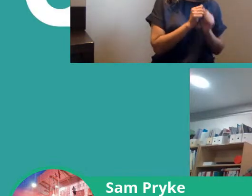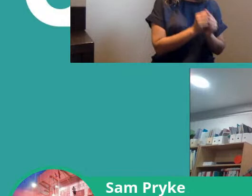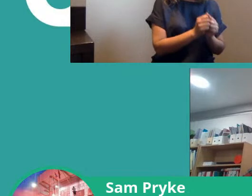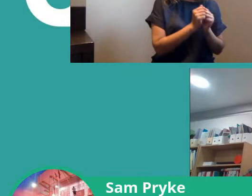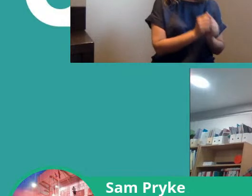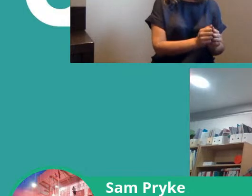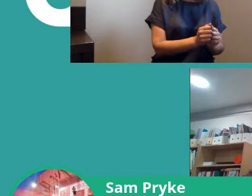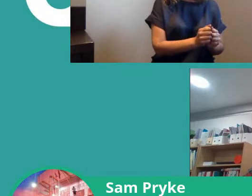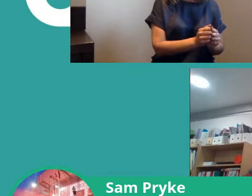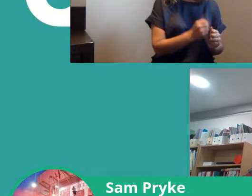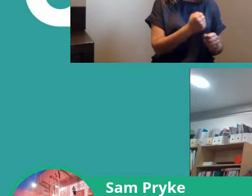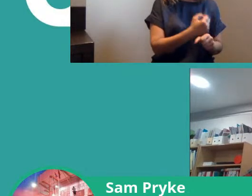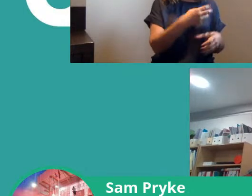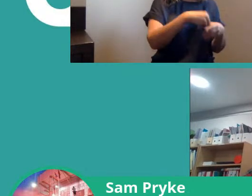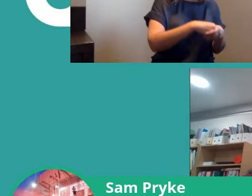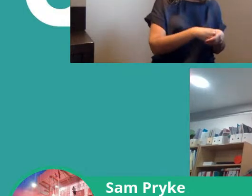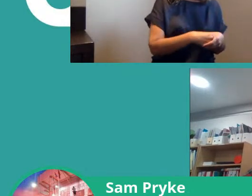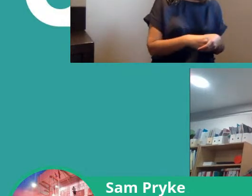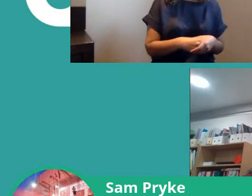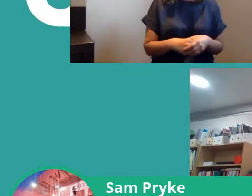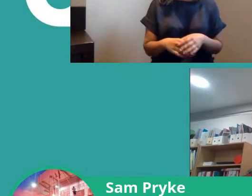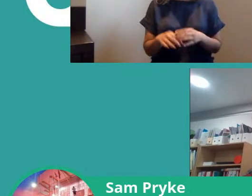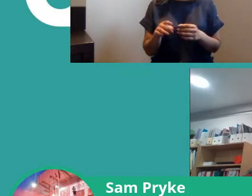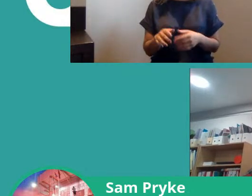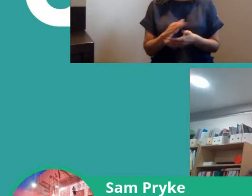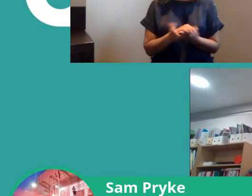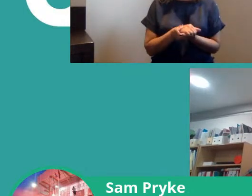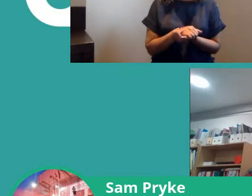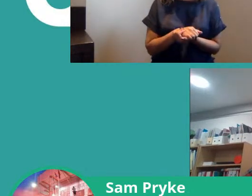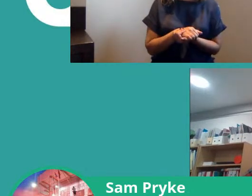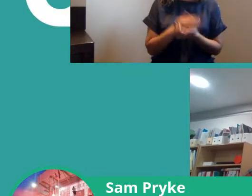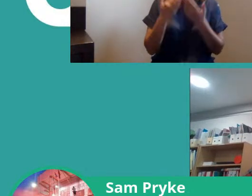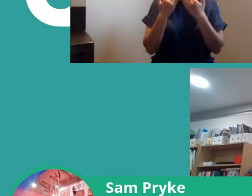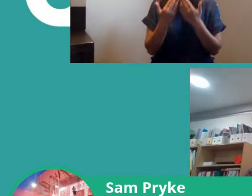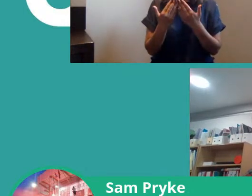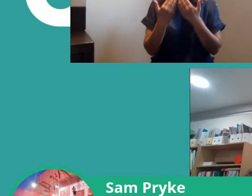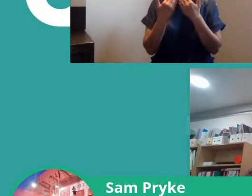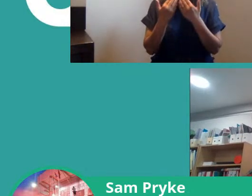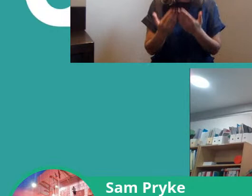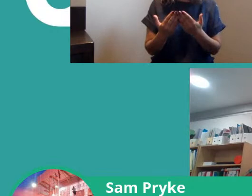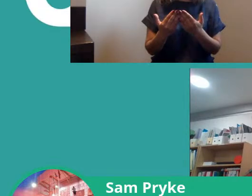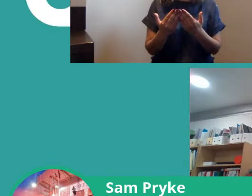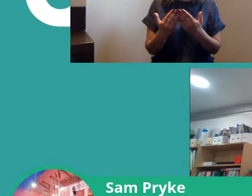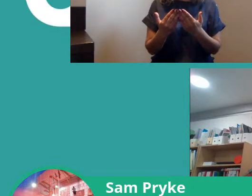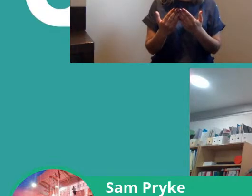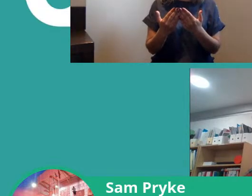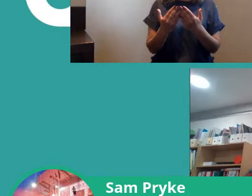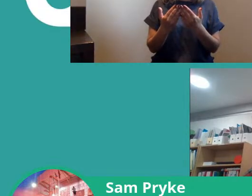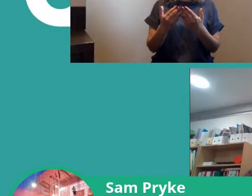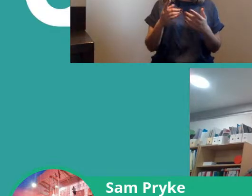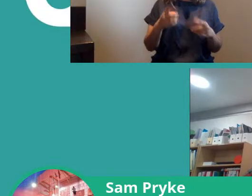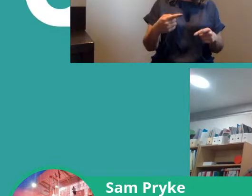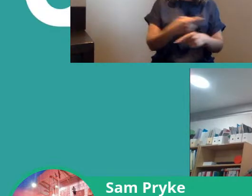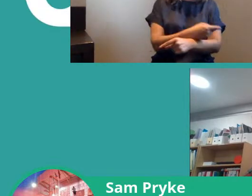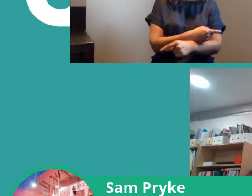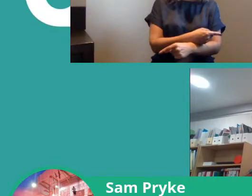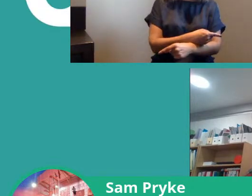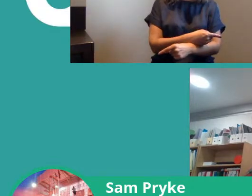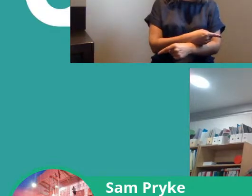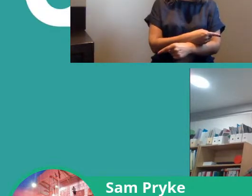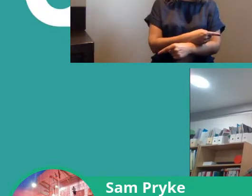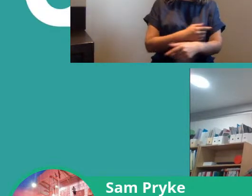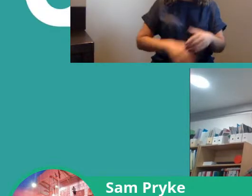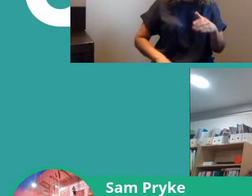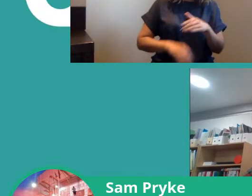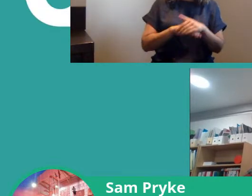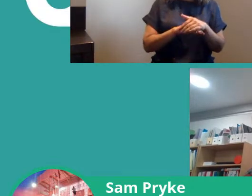it's definitely worthwhile doing it and I would absolutely make please please do it in full don't skip a session because everything